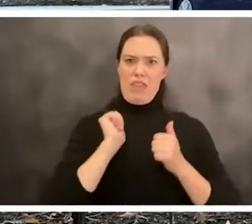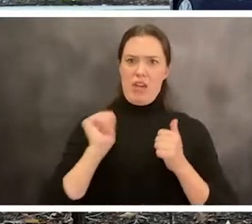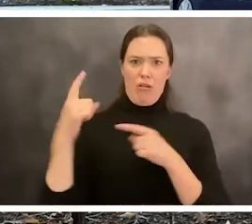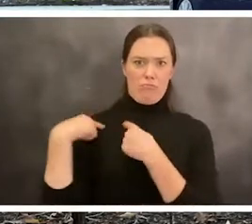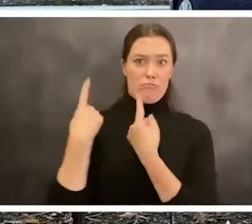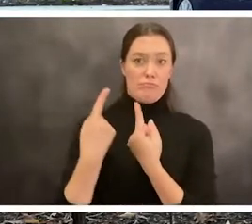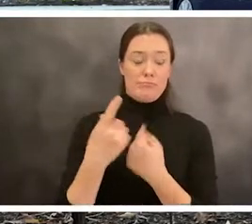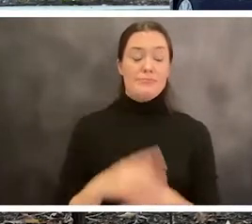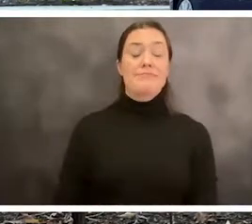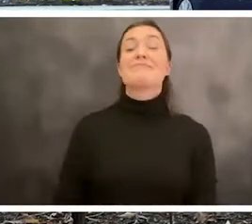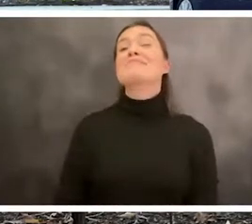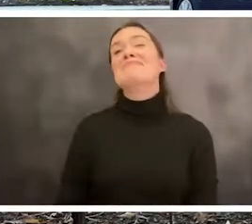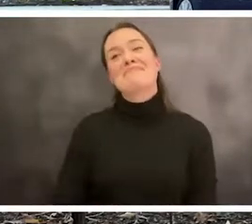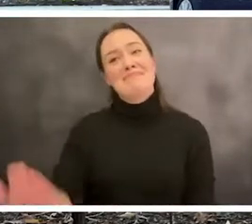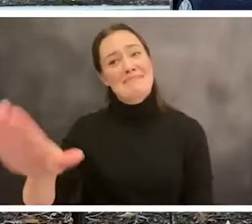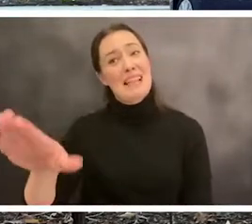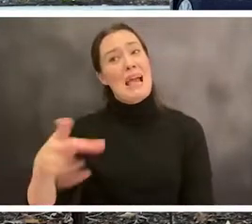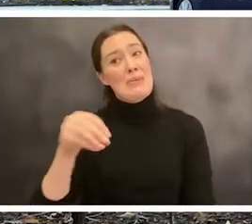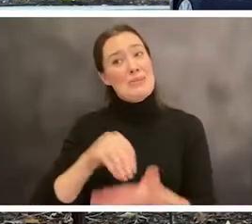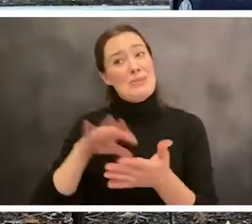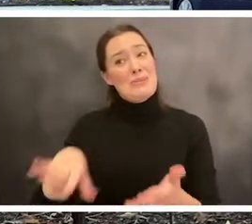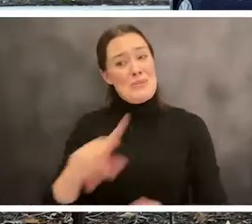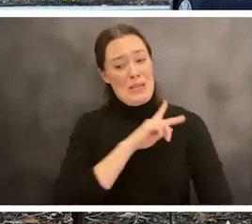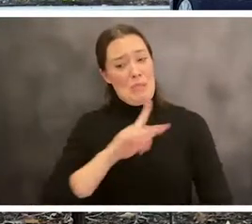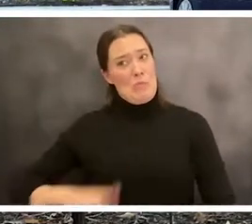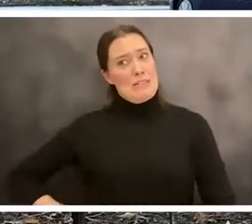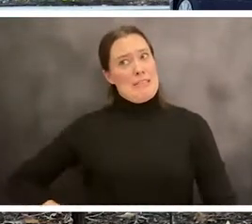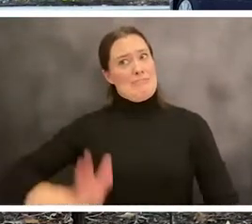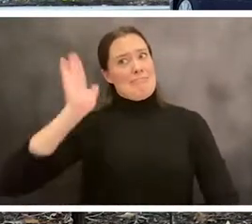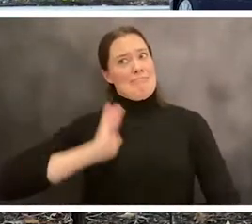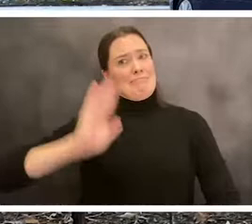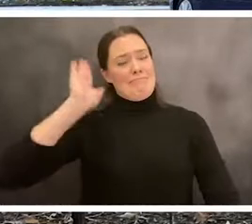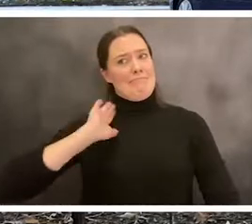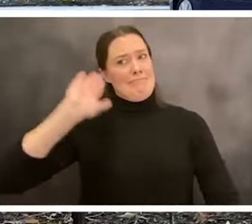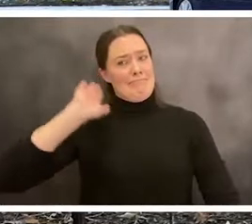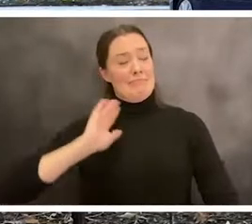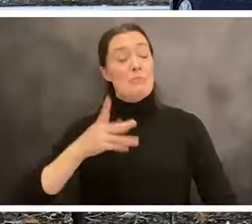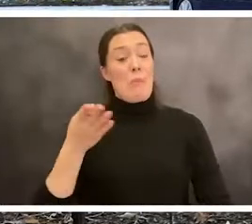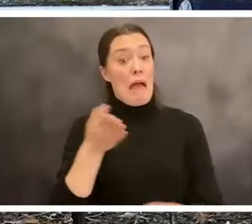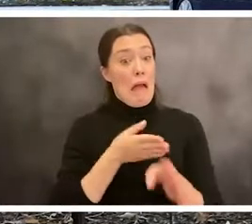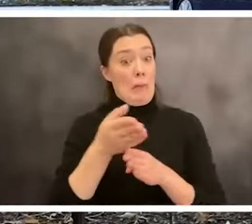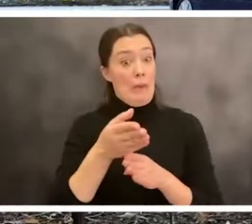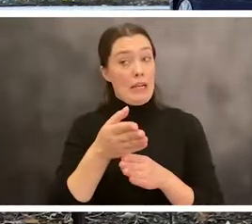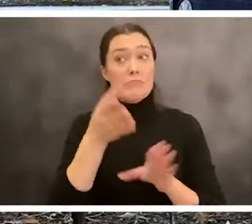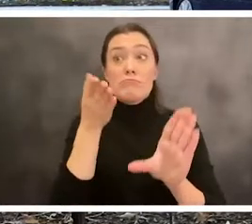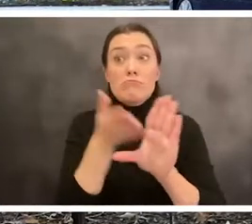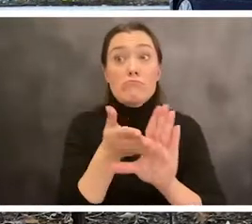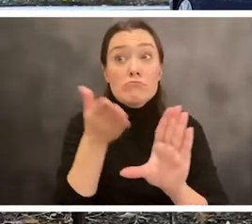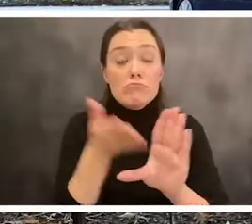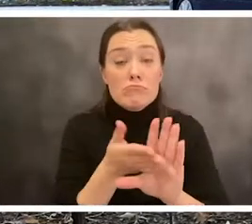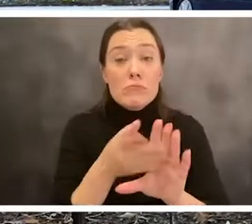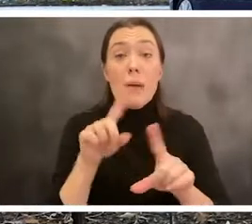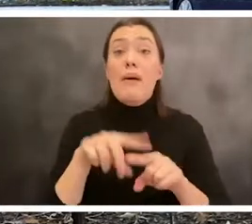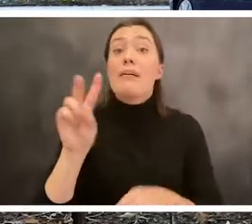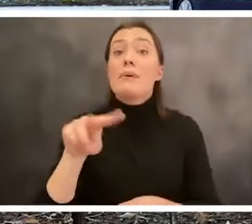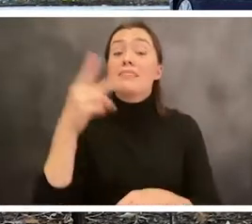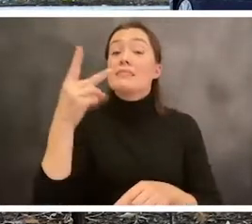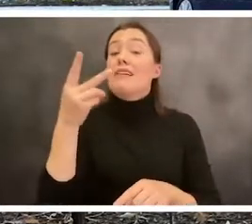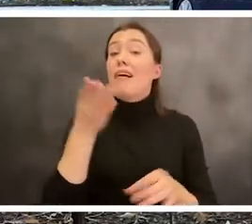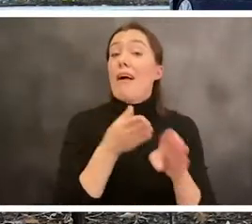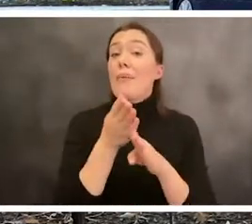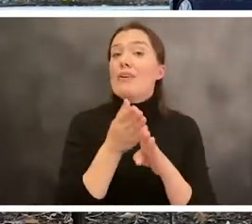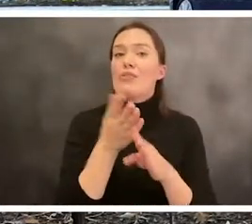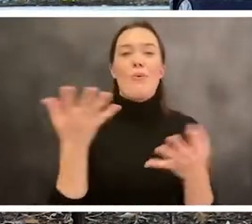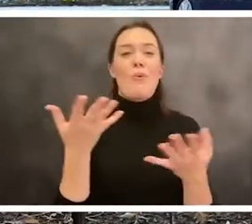undergraduate a hundred years ago, I majored in psychology but my second major was in theater.